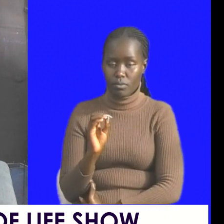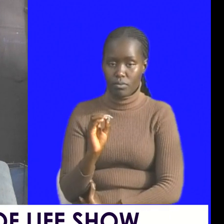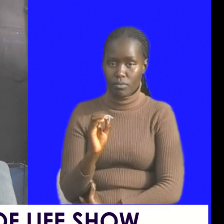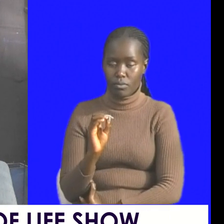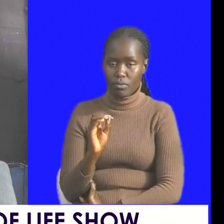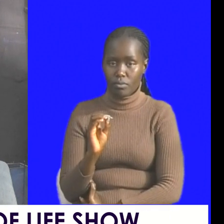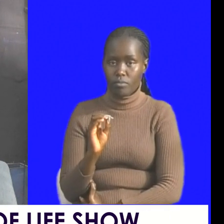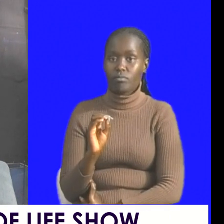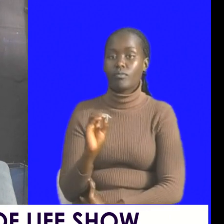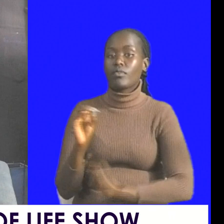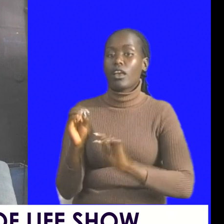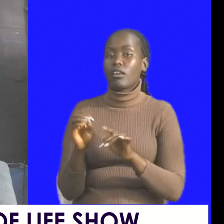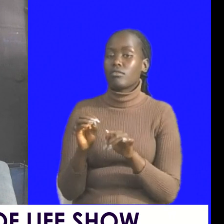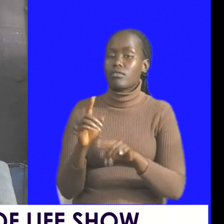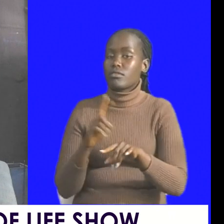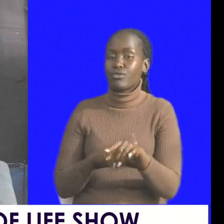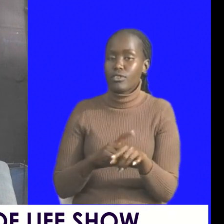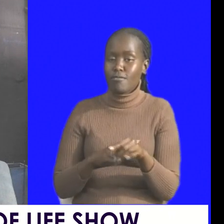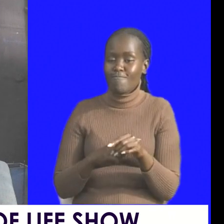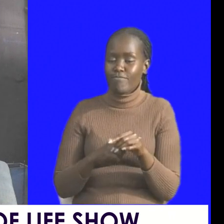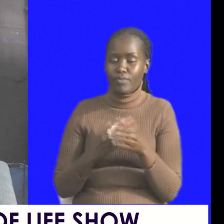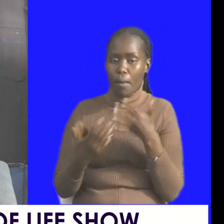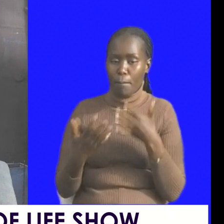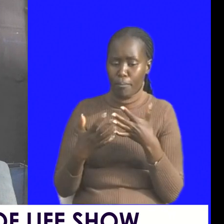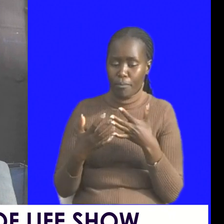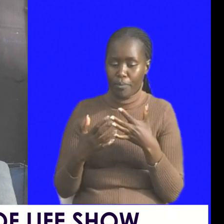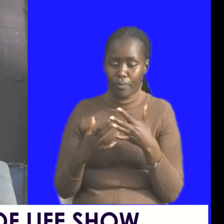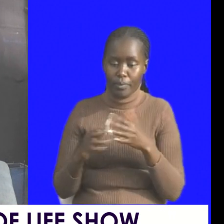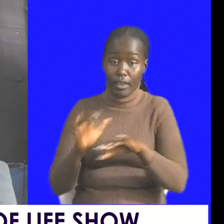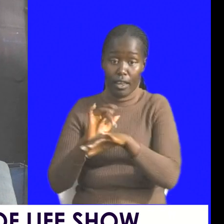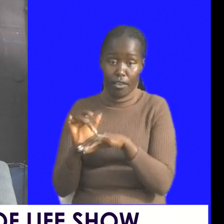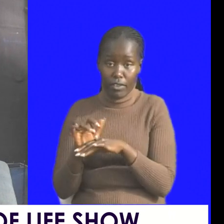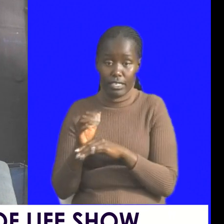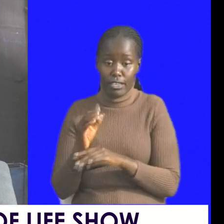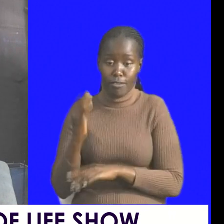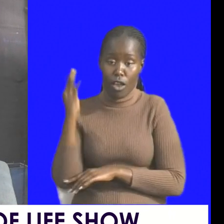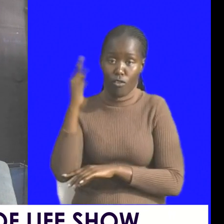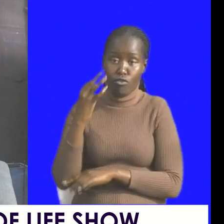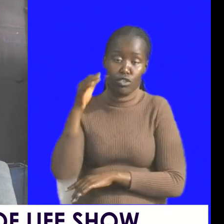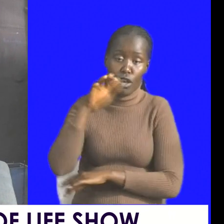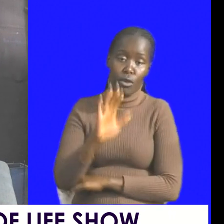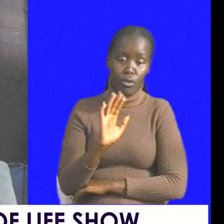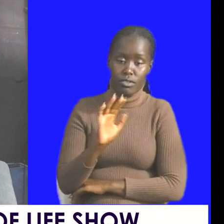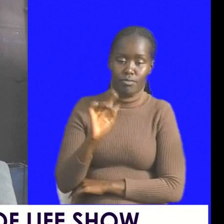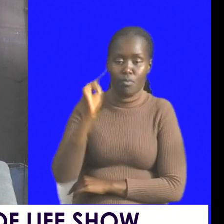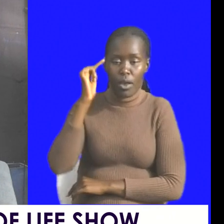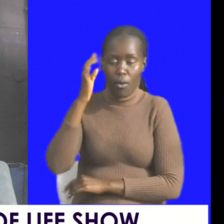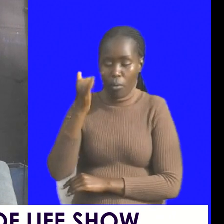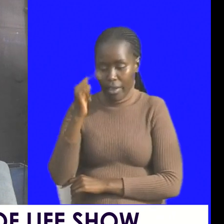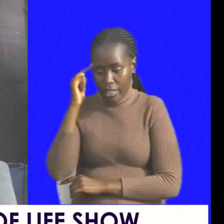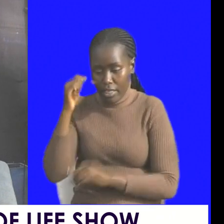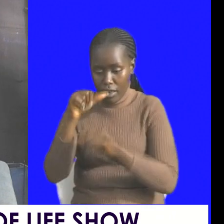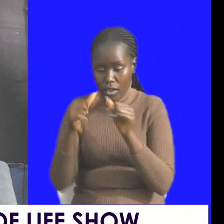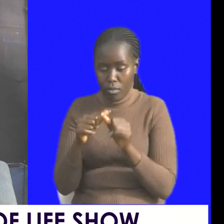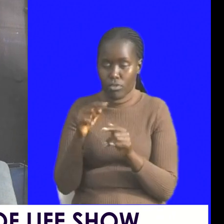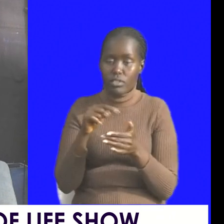as long as it is not affecting your destiny why think about it why meditate about it you